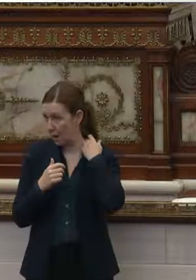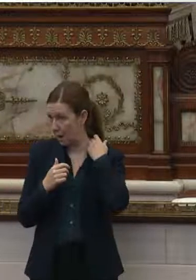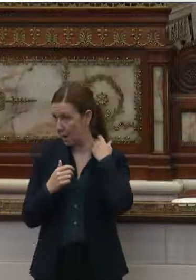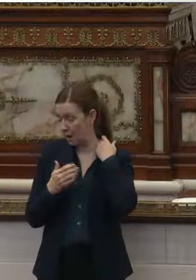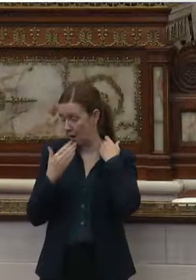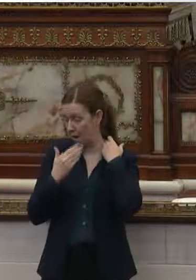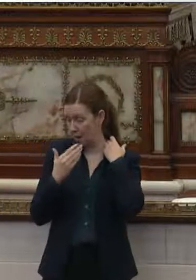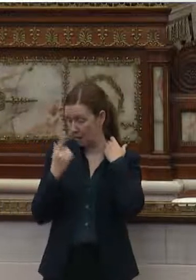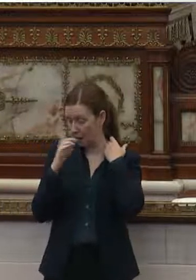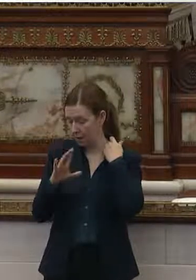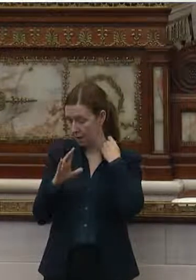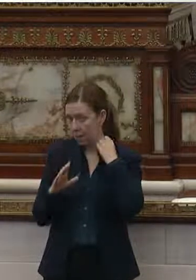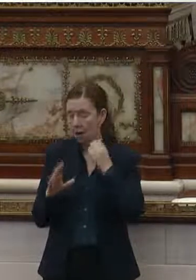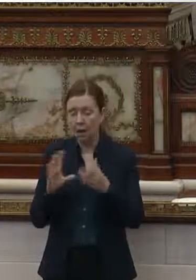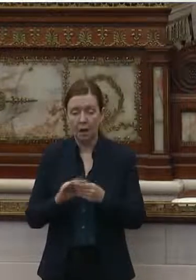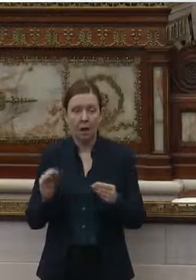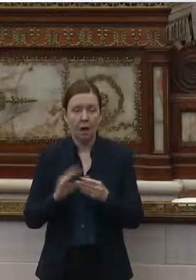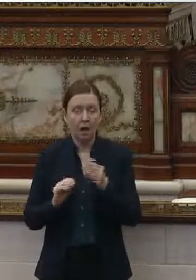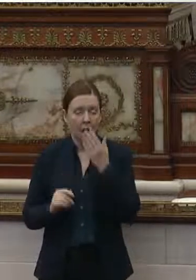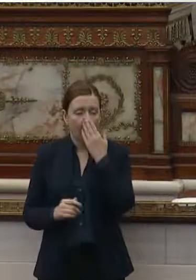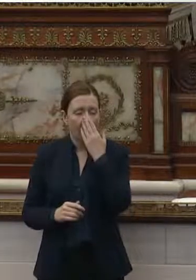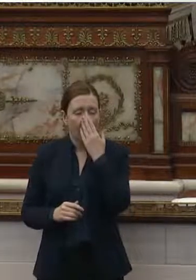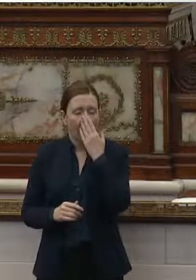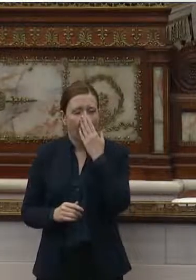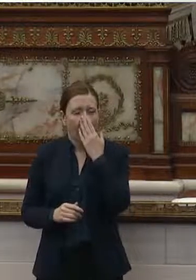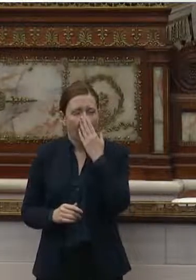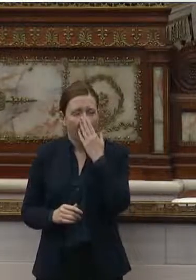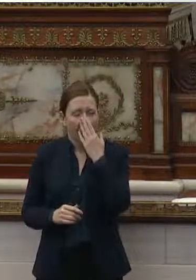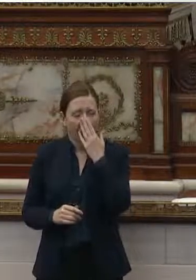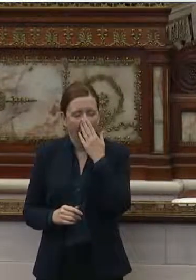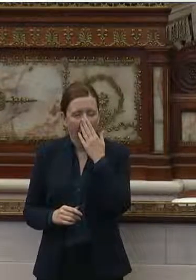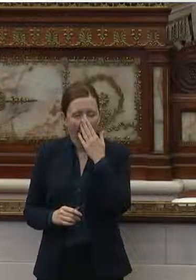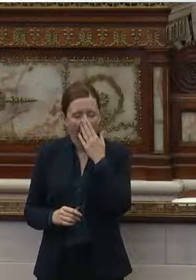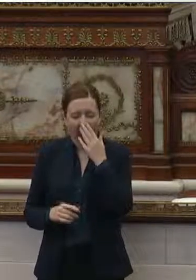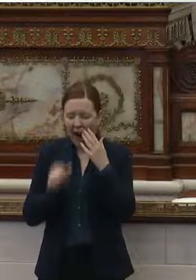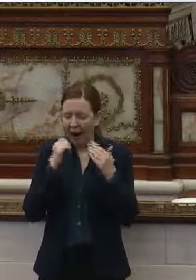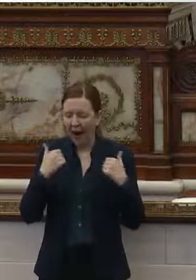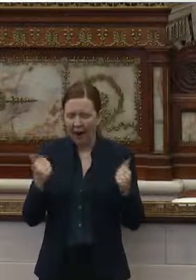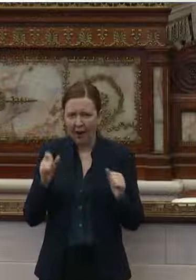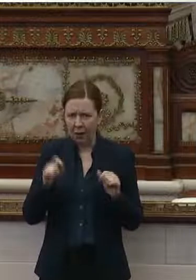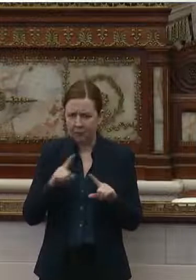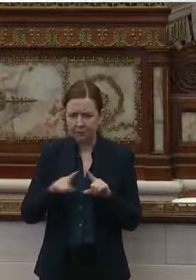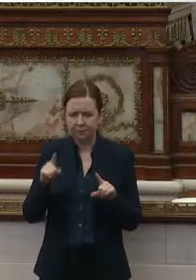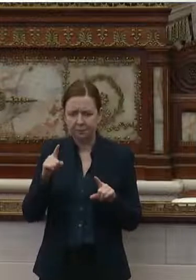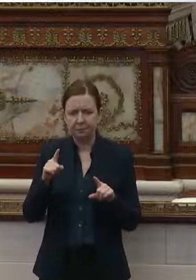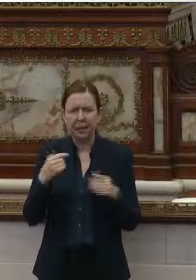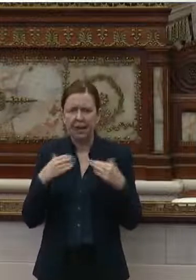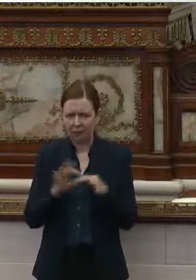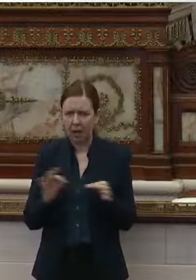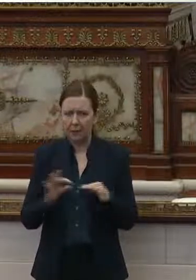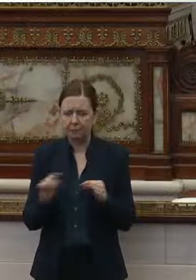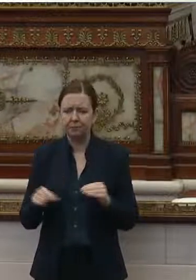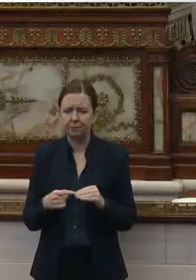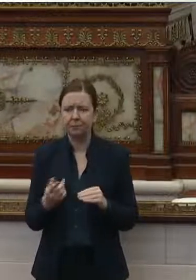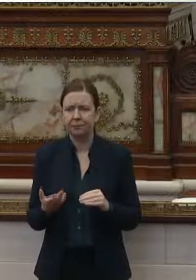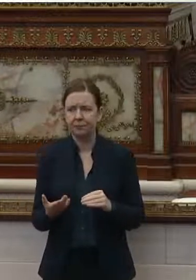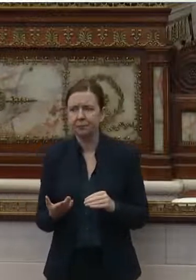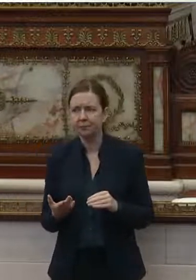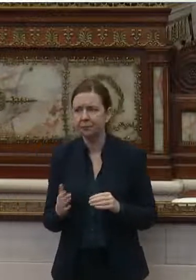Thank you for your testimony. You know, I don't have any questions, but I do have a comment regarding the